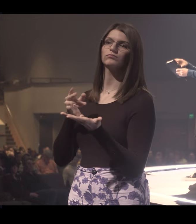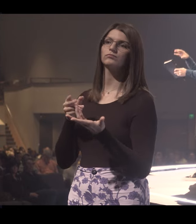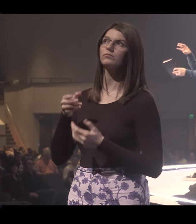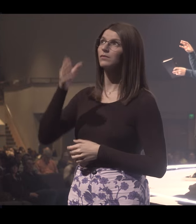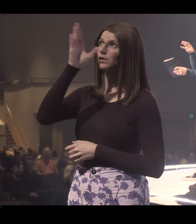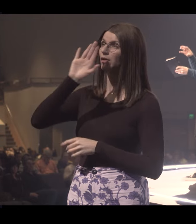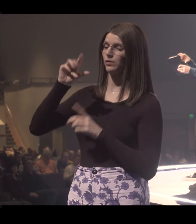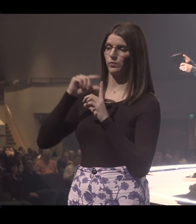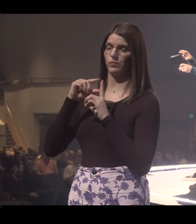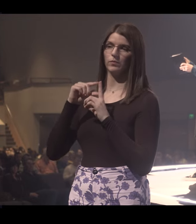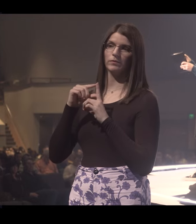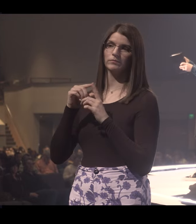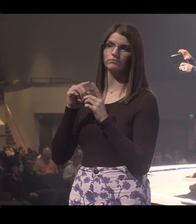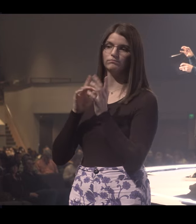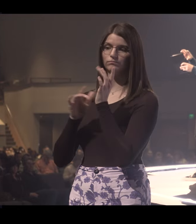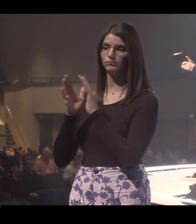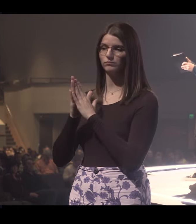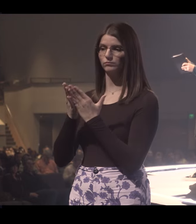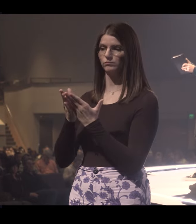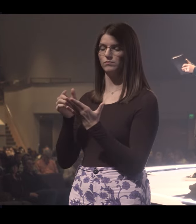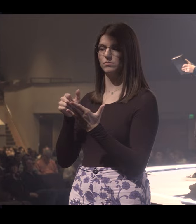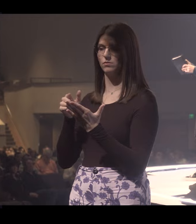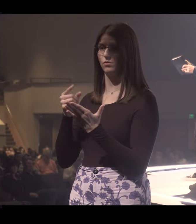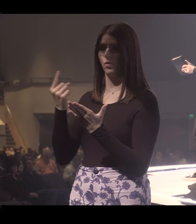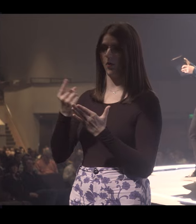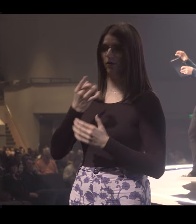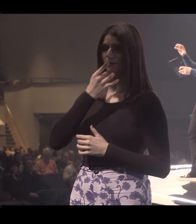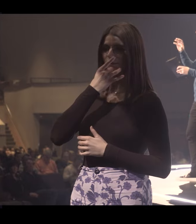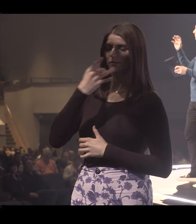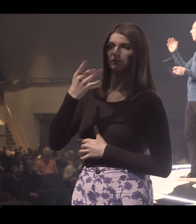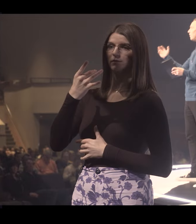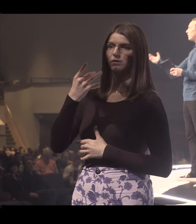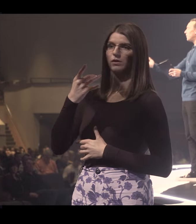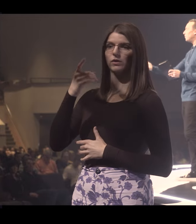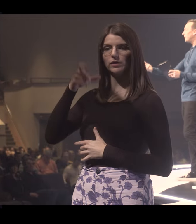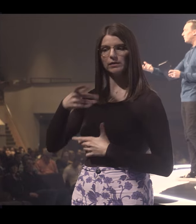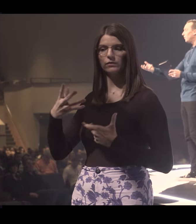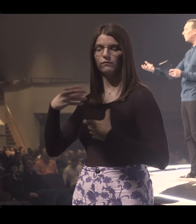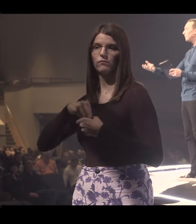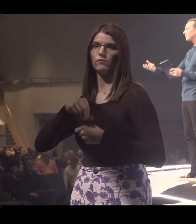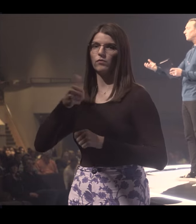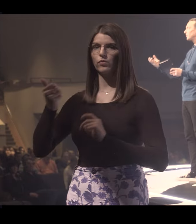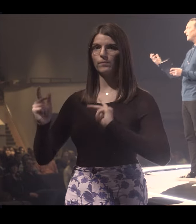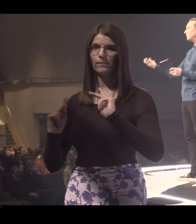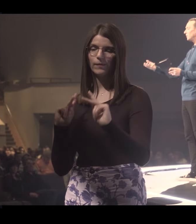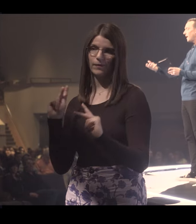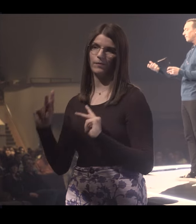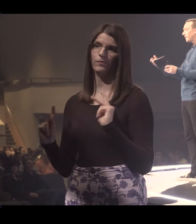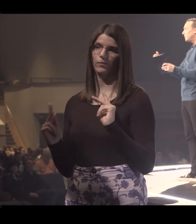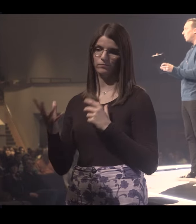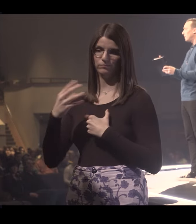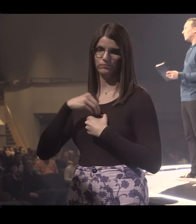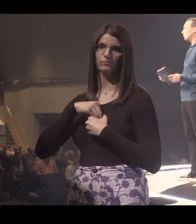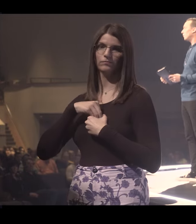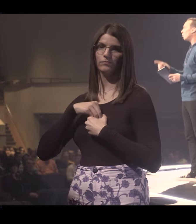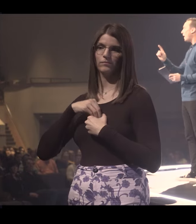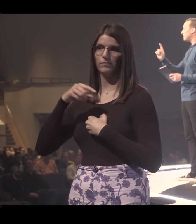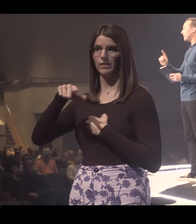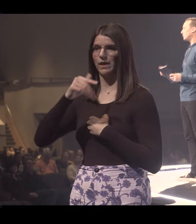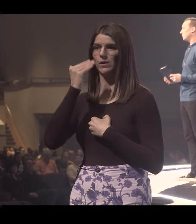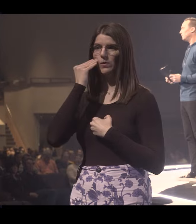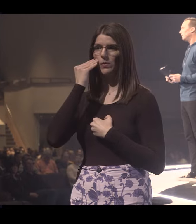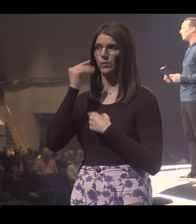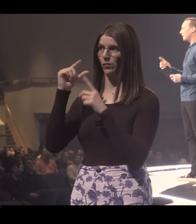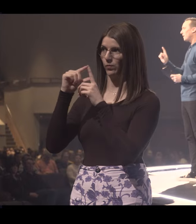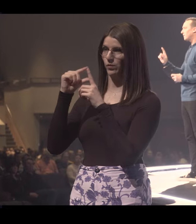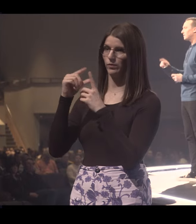But God's word will not always be illuminated in your life unless you involve other people in your life that know